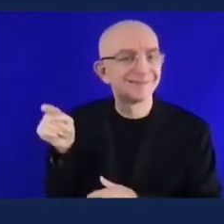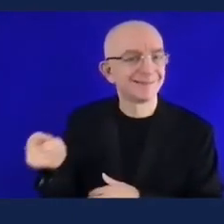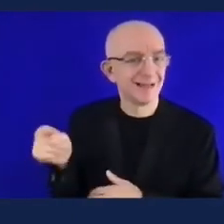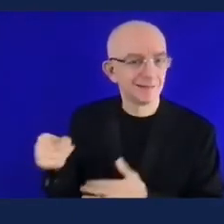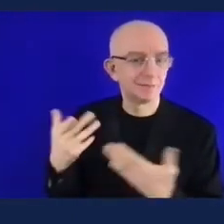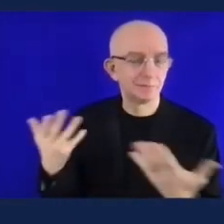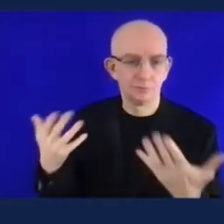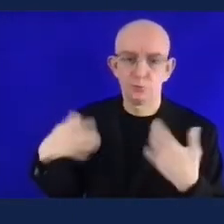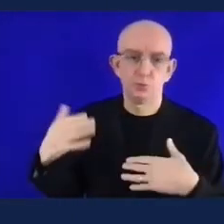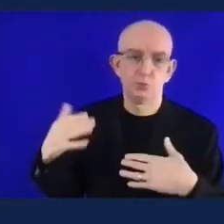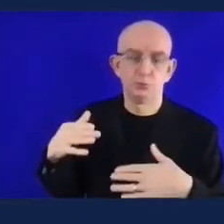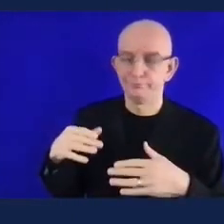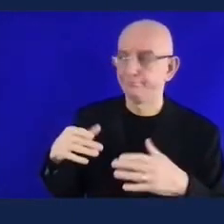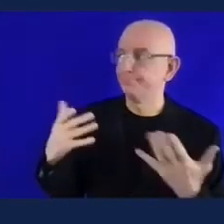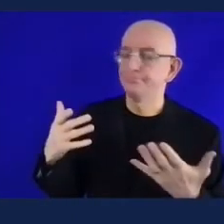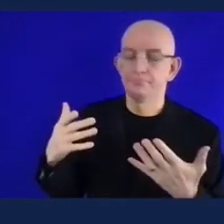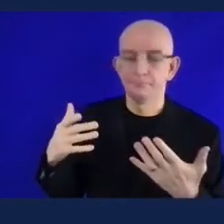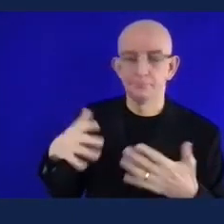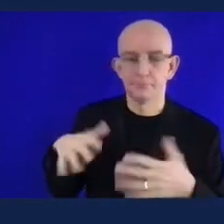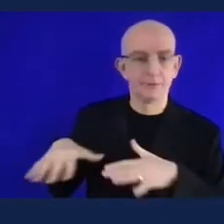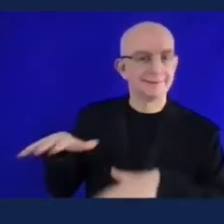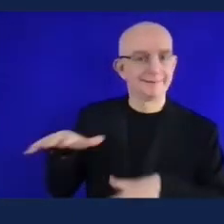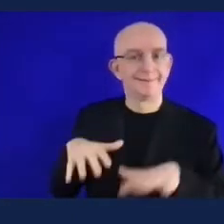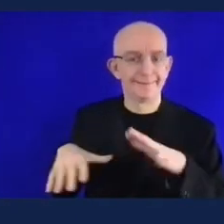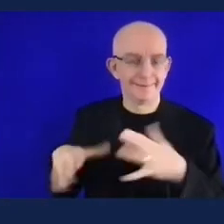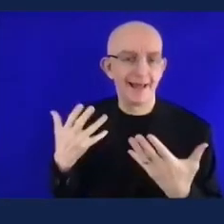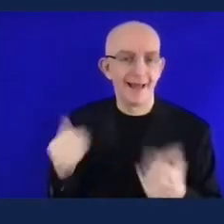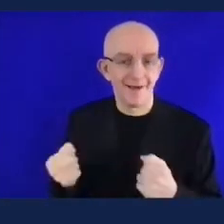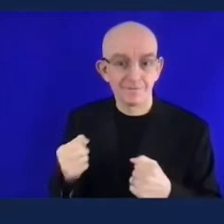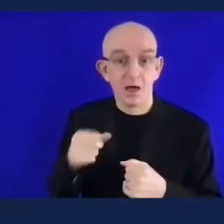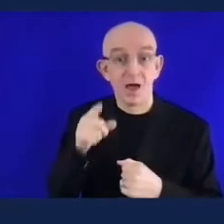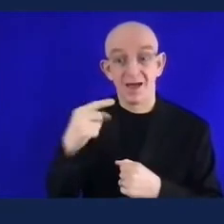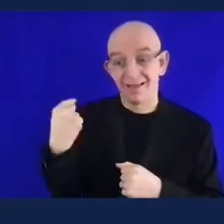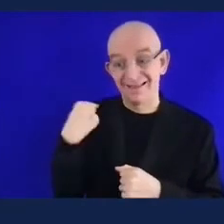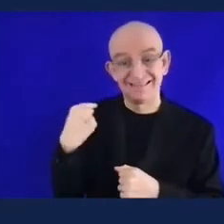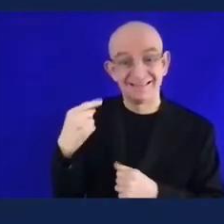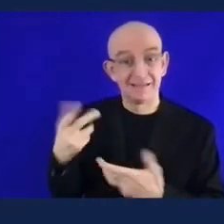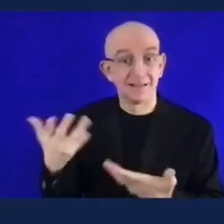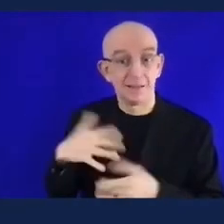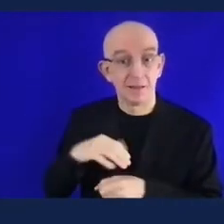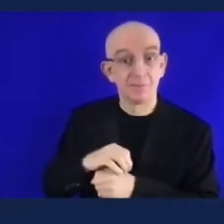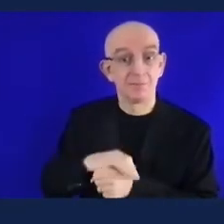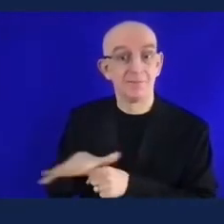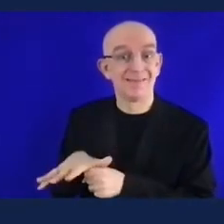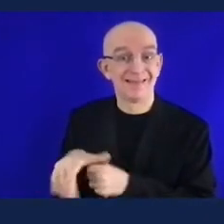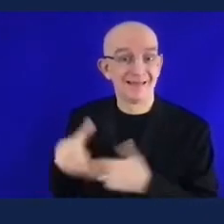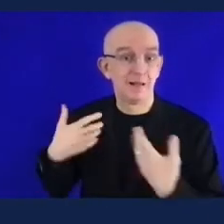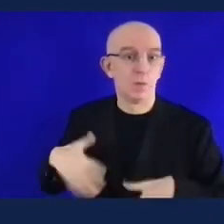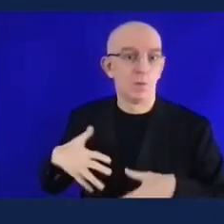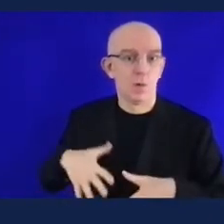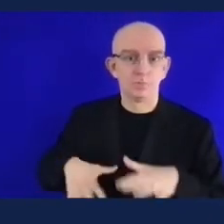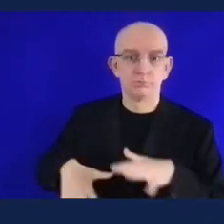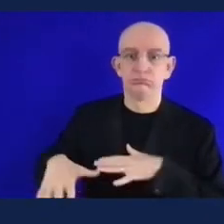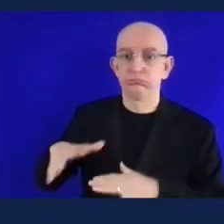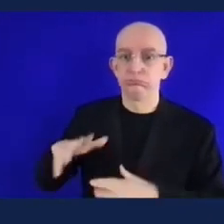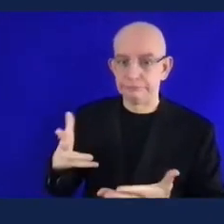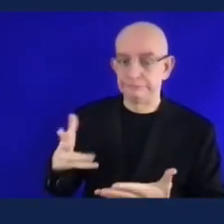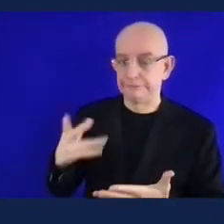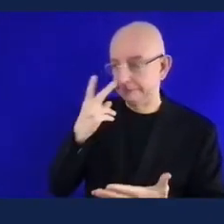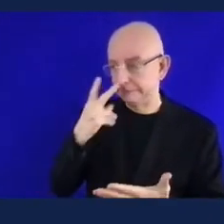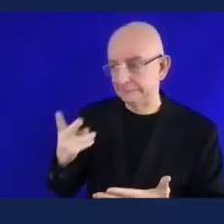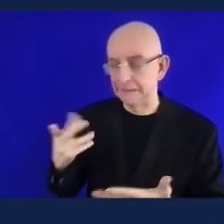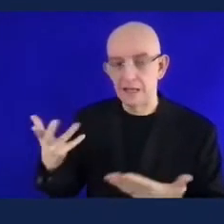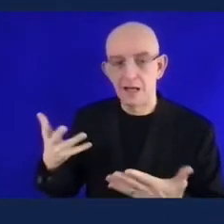program um what can we do and how can we help you to to move it forward yeah i mean look there's a there's a double barrel question there